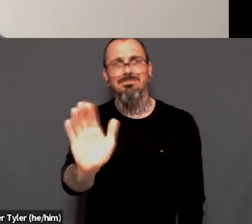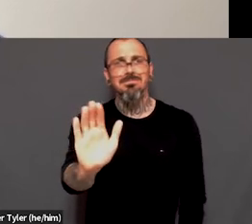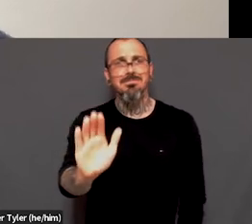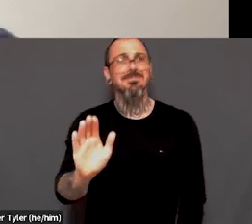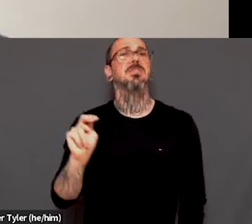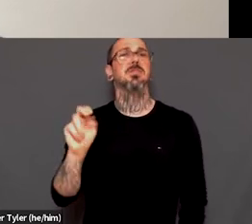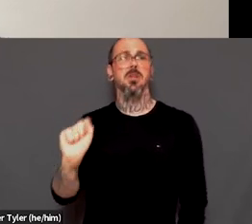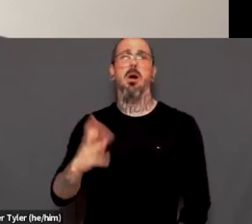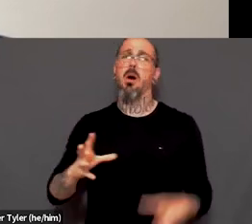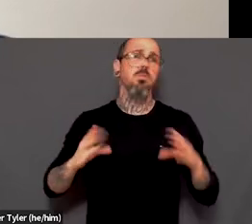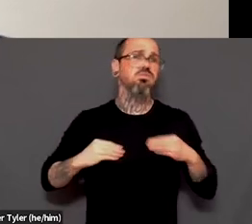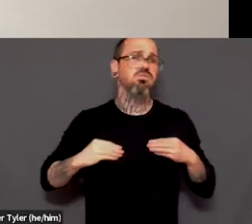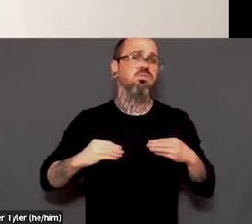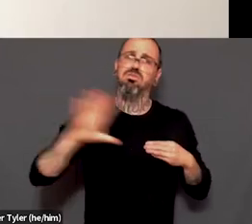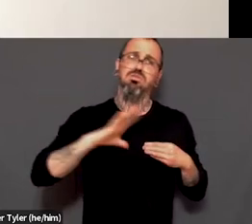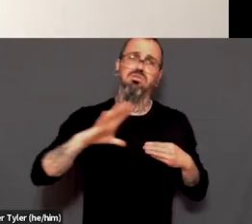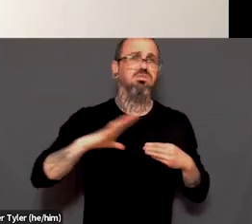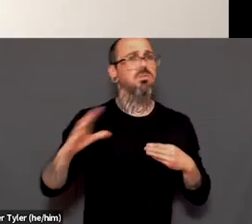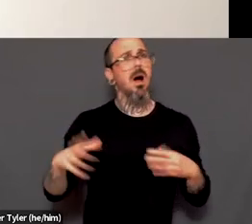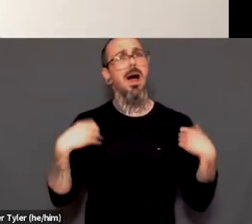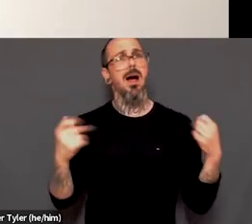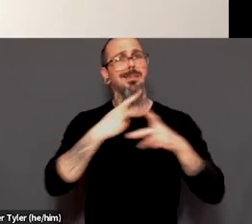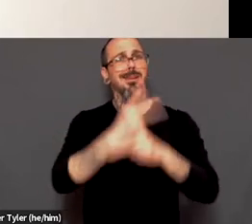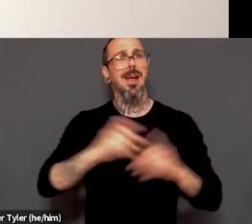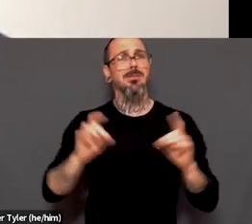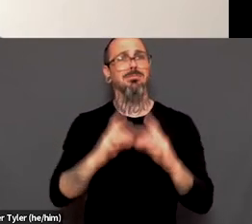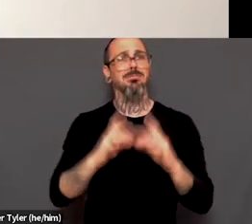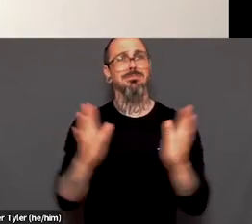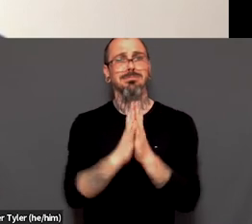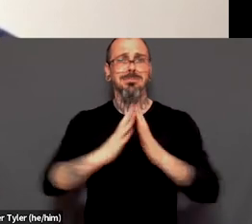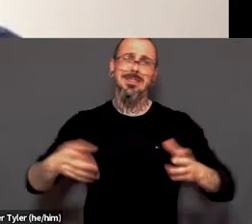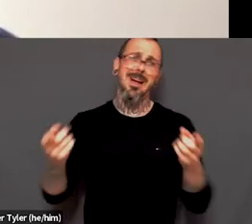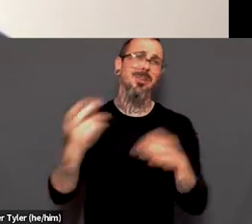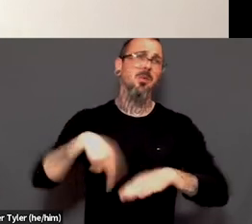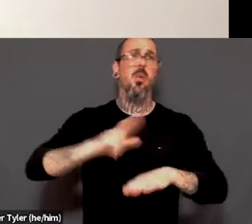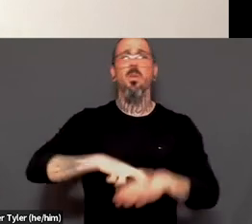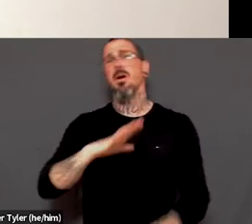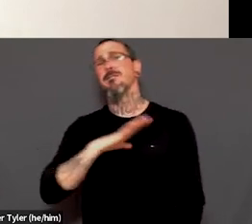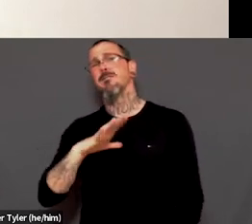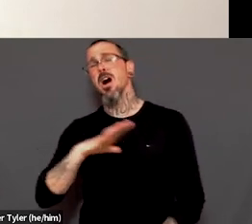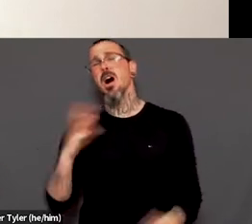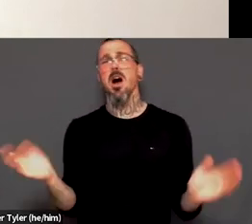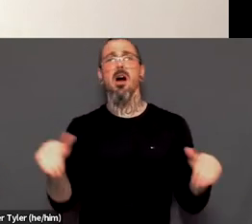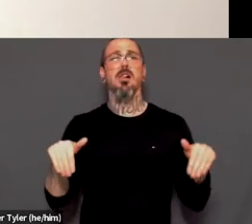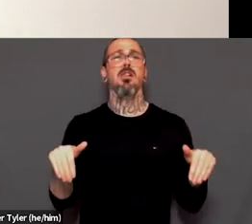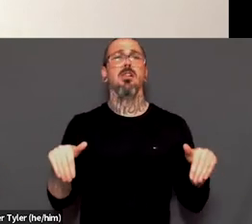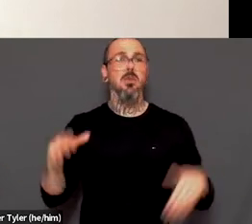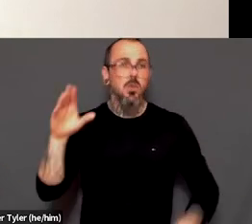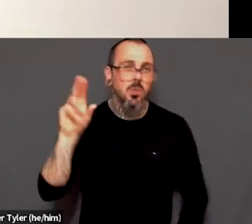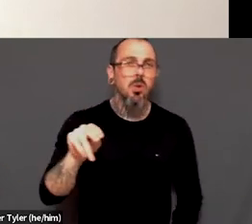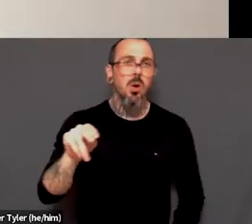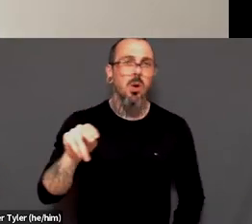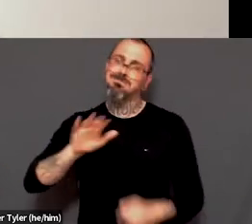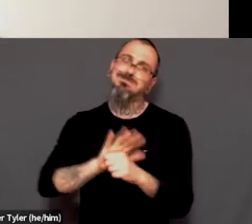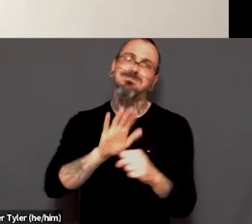this province is like a health care crisis is normal. It's not normal. It's not acceptable. Um, and so my second thought was going to be, you know, we need to hold